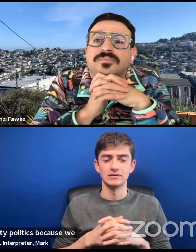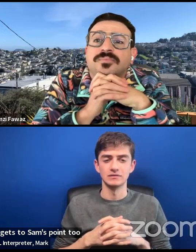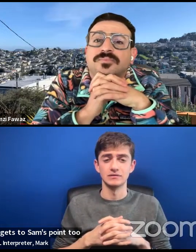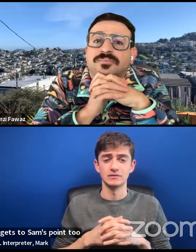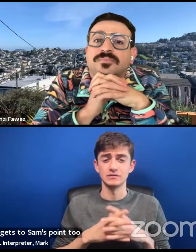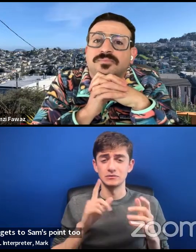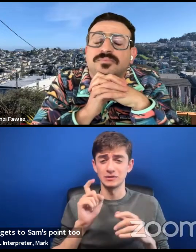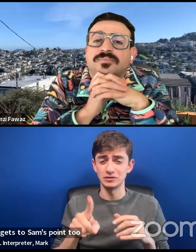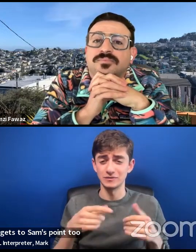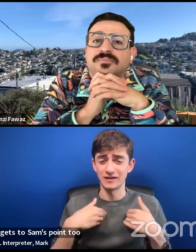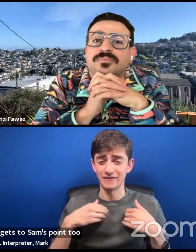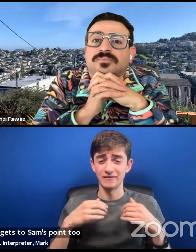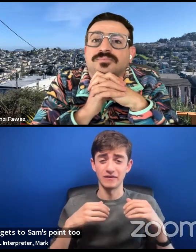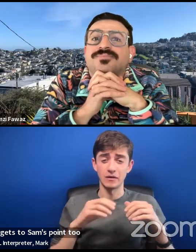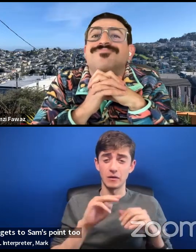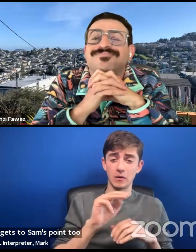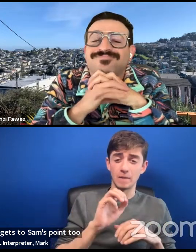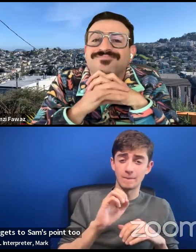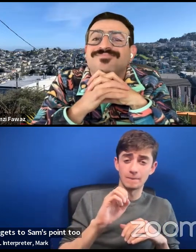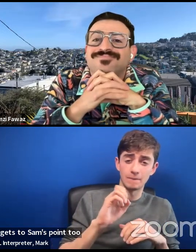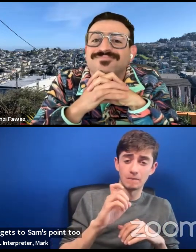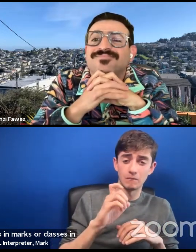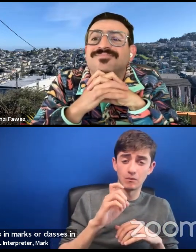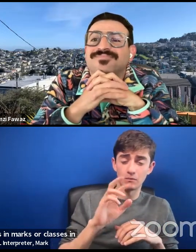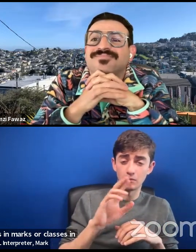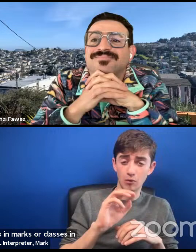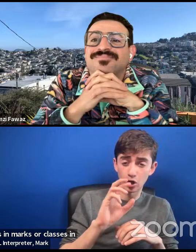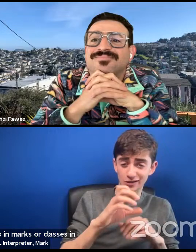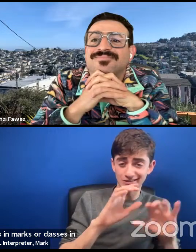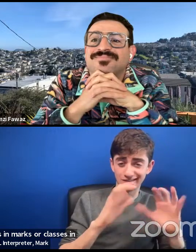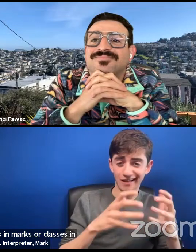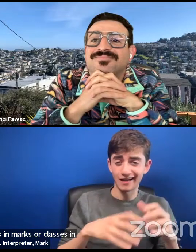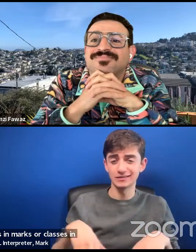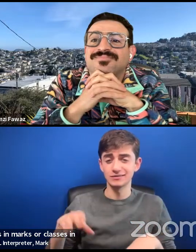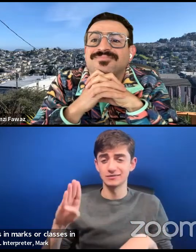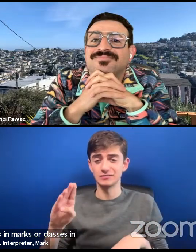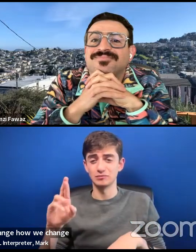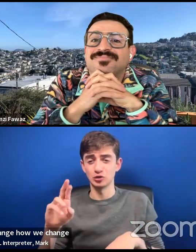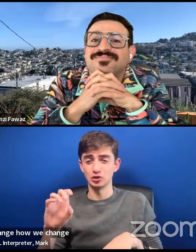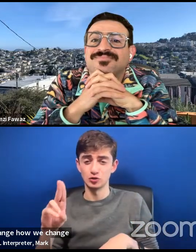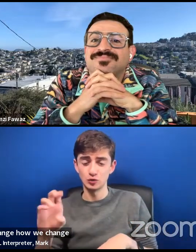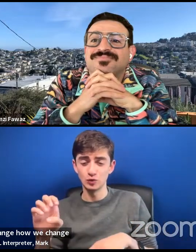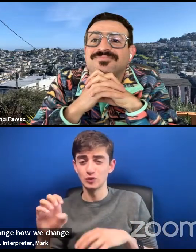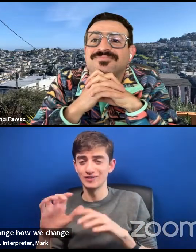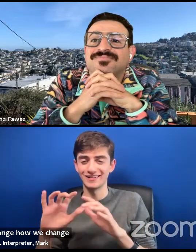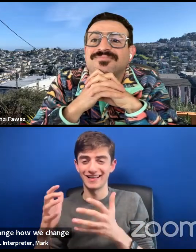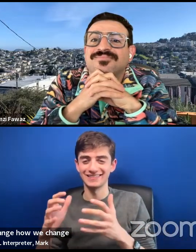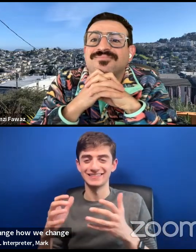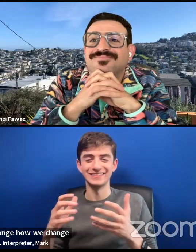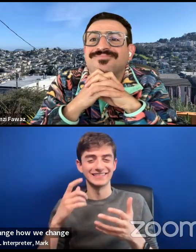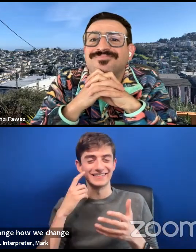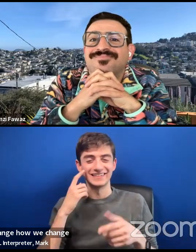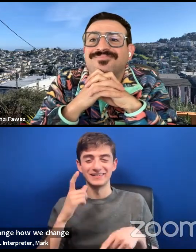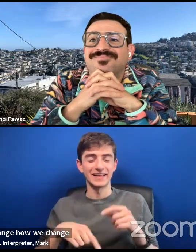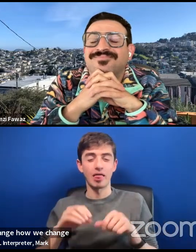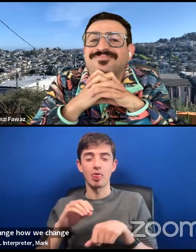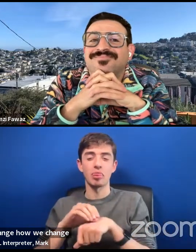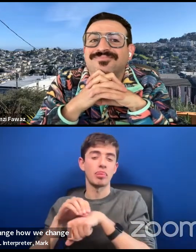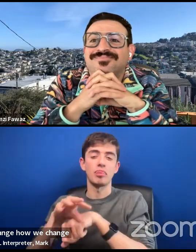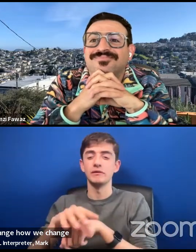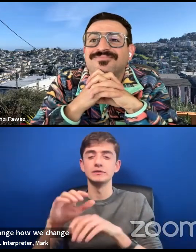classes in Marx or classes in Bourdieu? Like we can't like change how we change the world without a little bit of Bourdieu in there. Cause we can't just